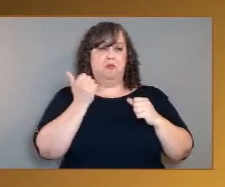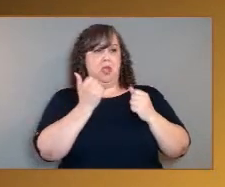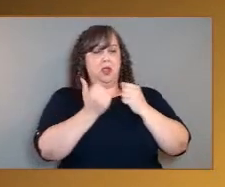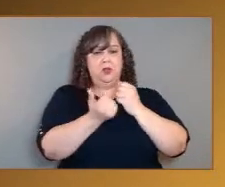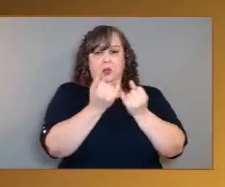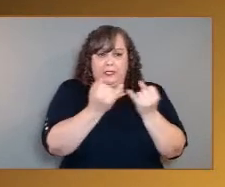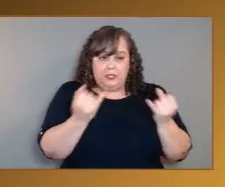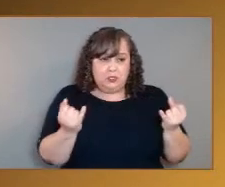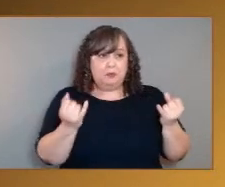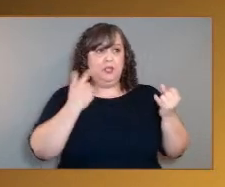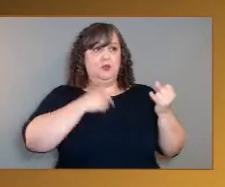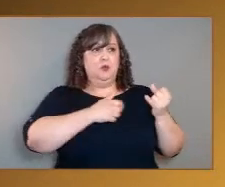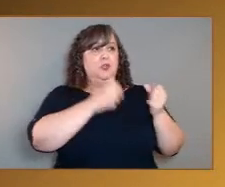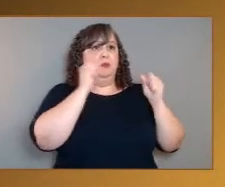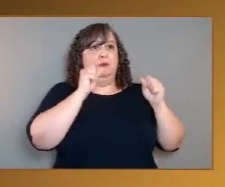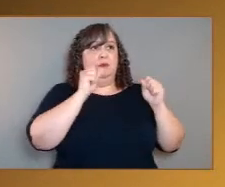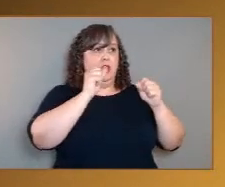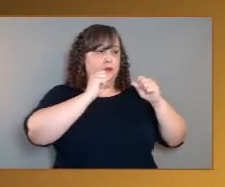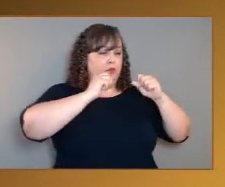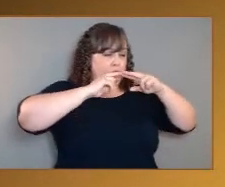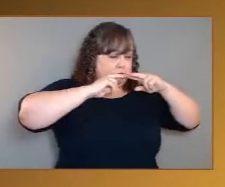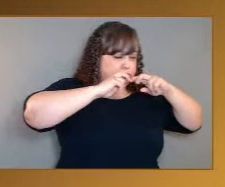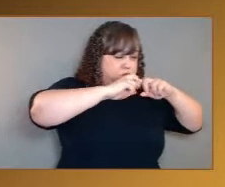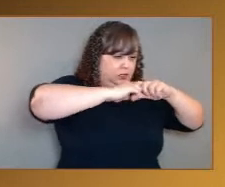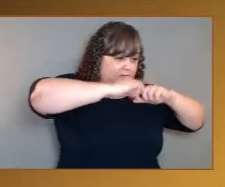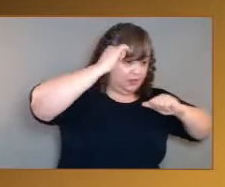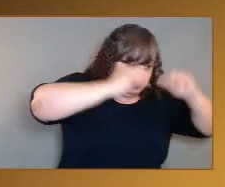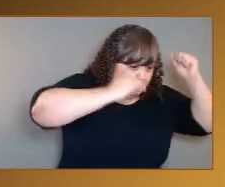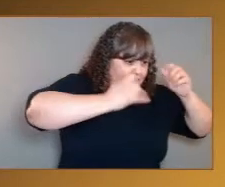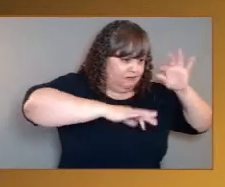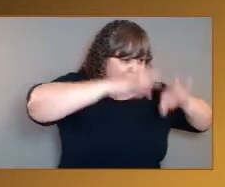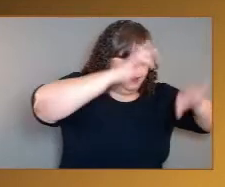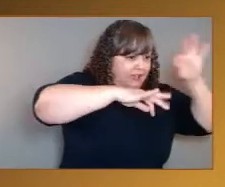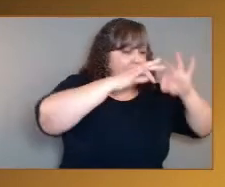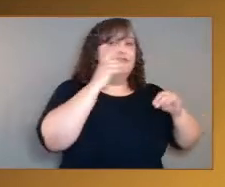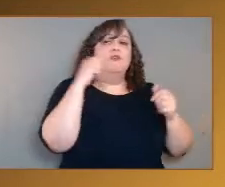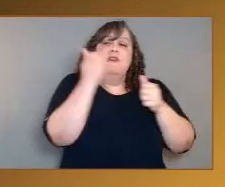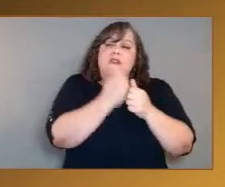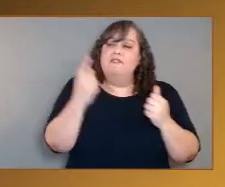of the planet Earth will go with us. So we're ready to go. Thanks for the opportunity.